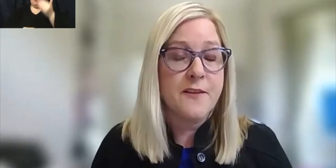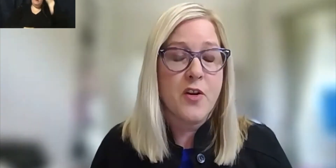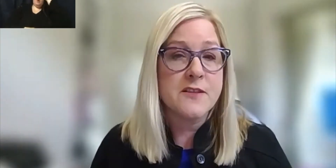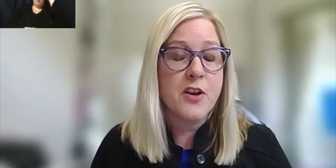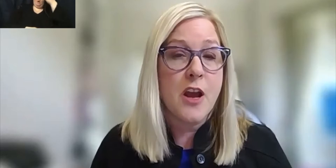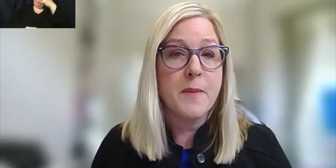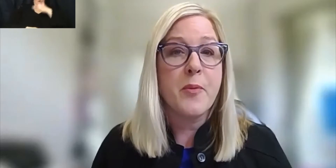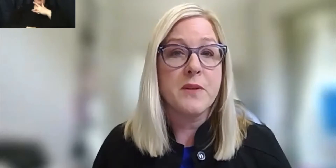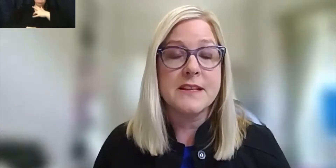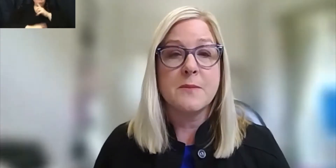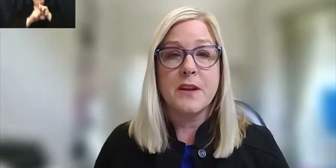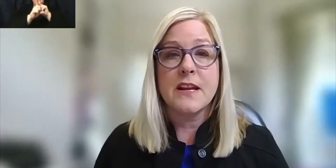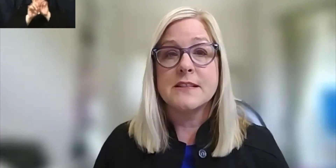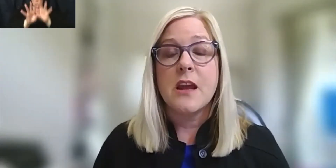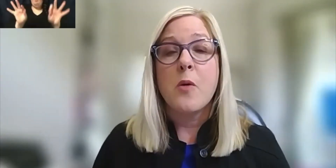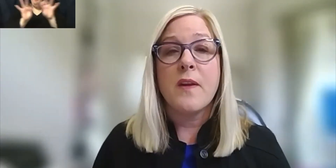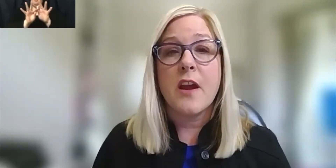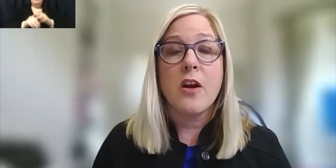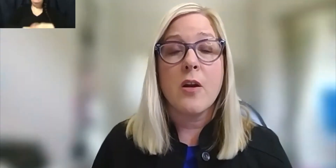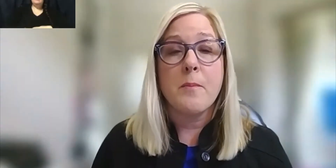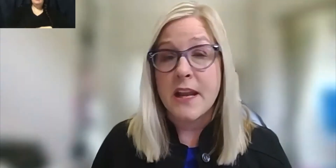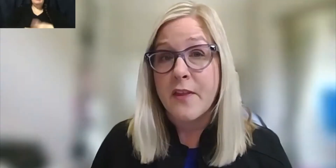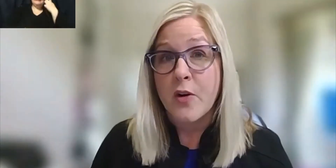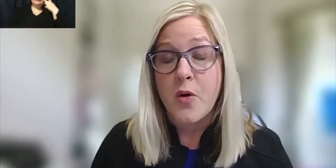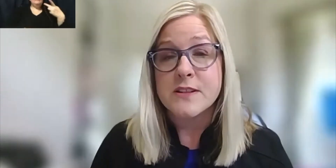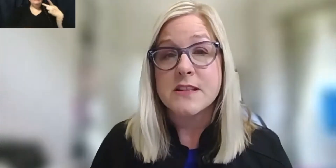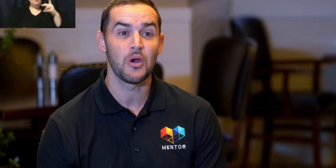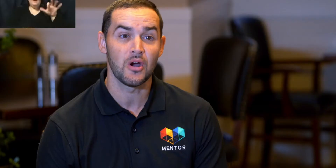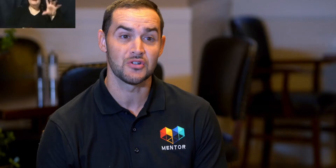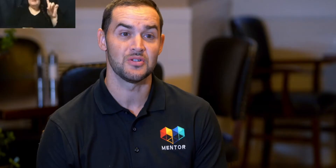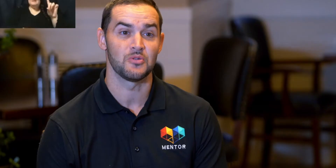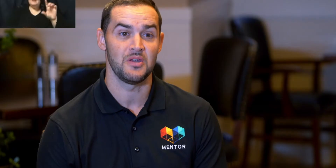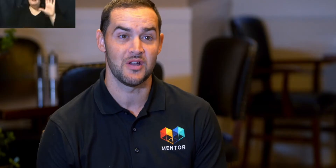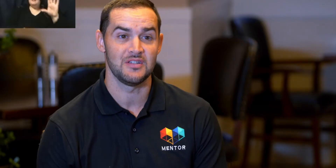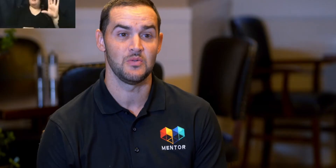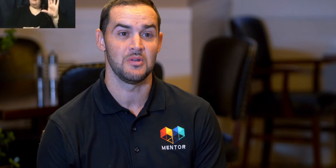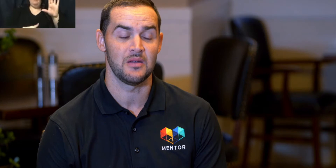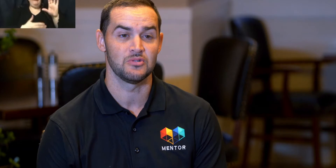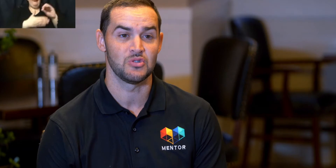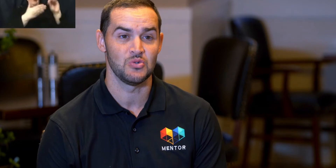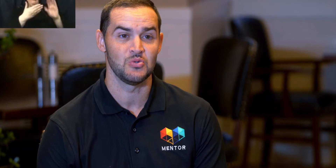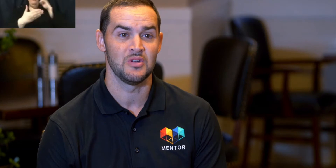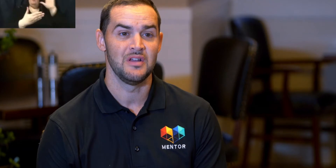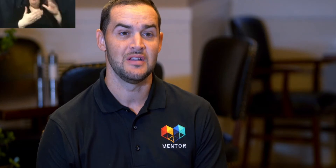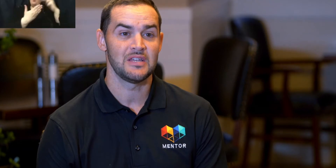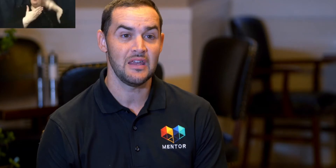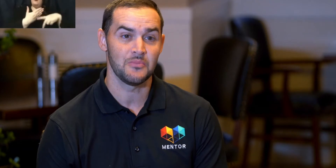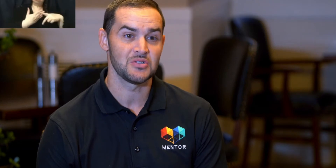difference for young people with disabilities when they're meeting their goals. Through our partnership with PYD we've been able to